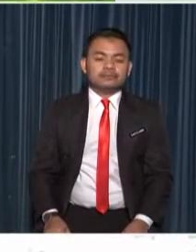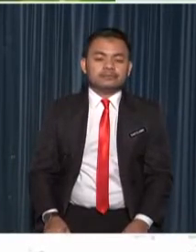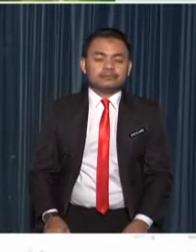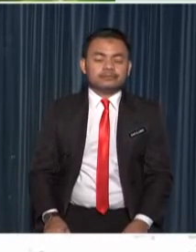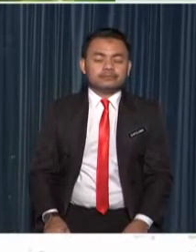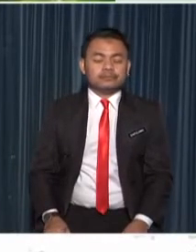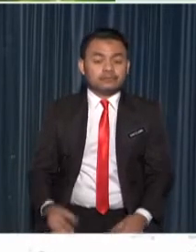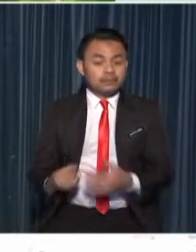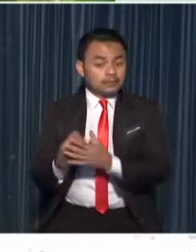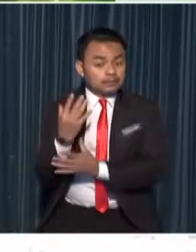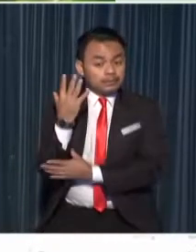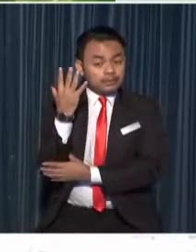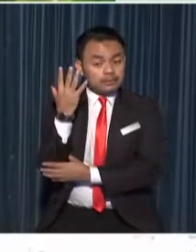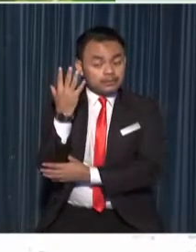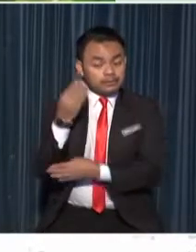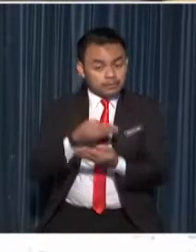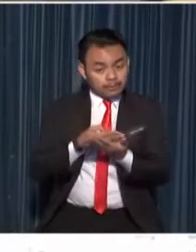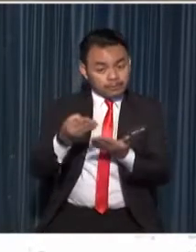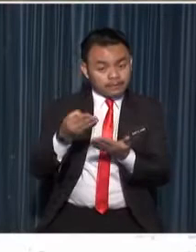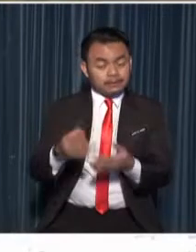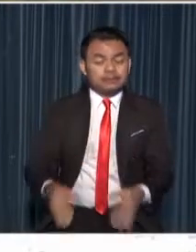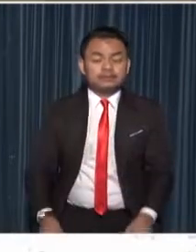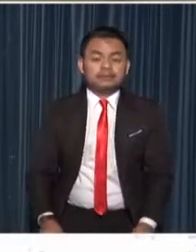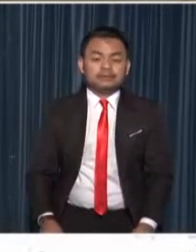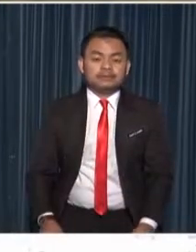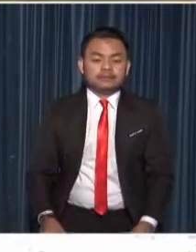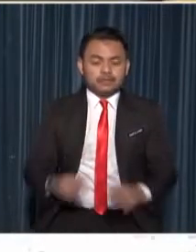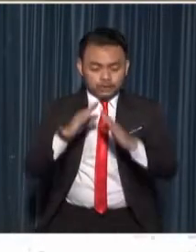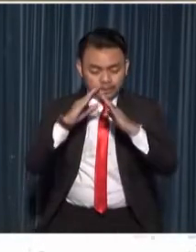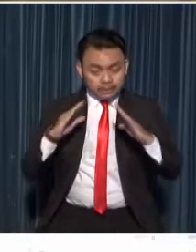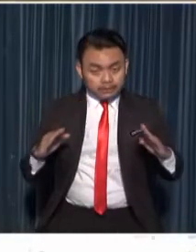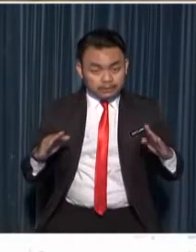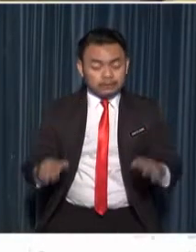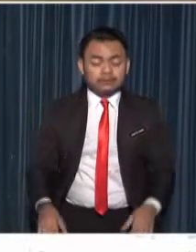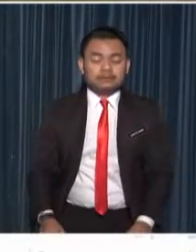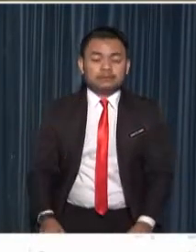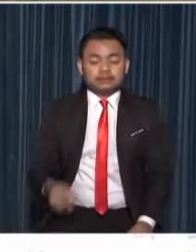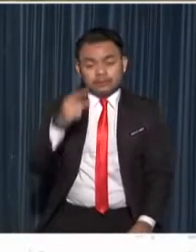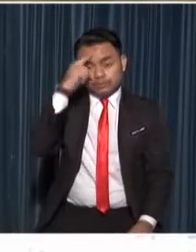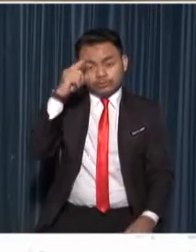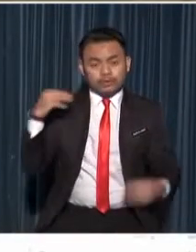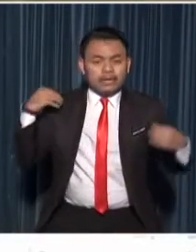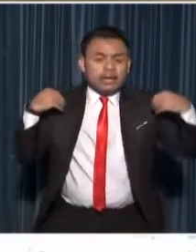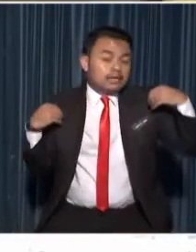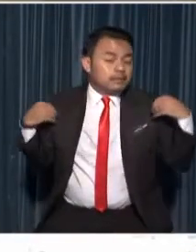plants also provide shelter for the animals